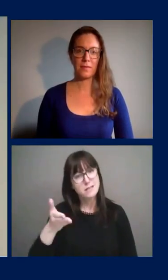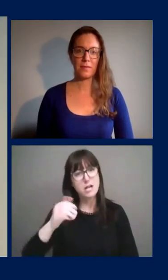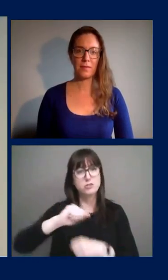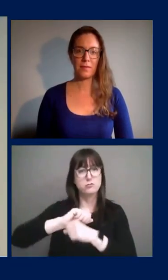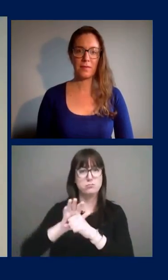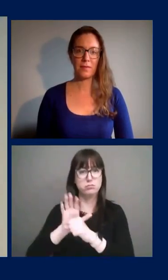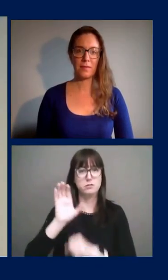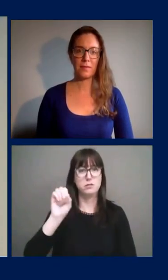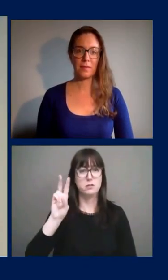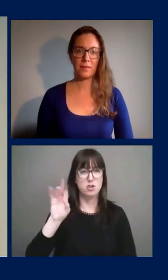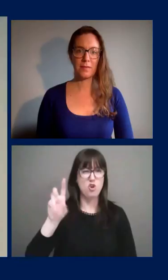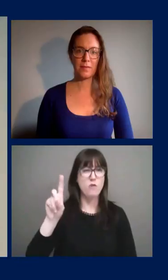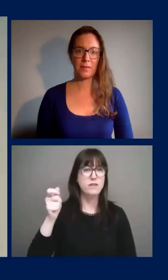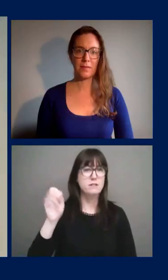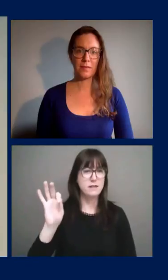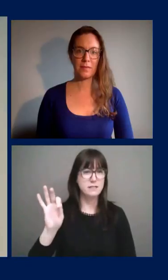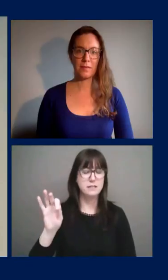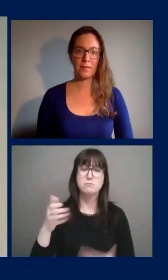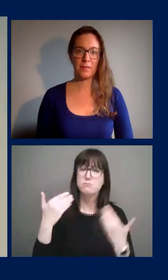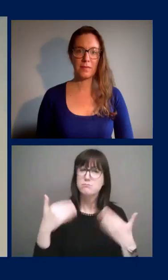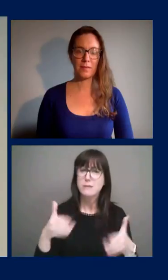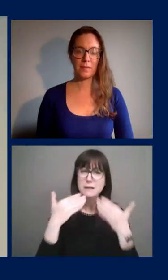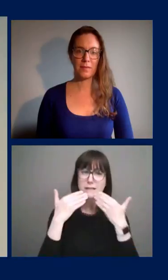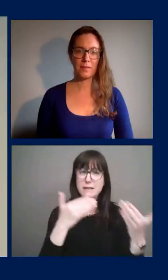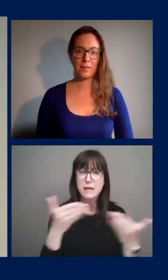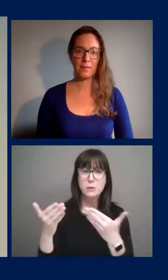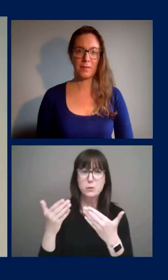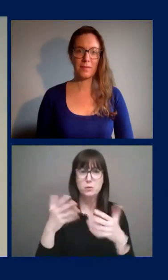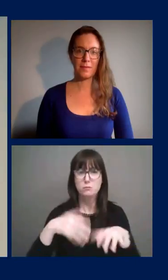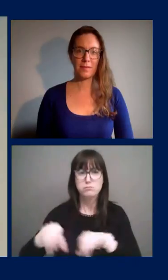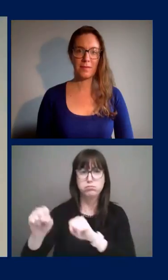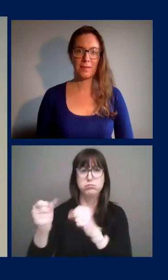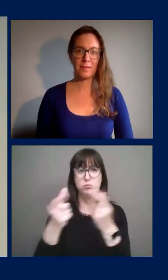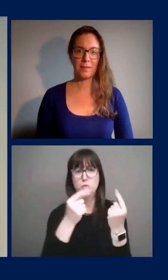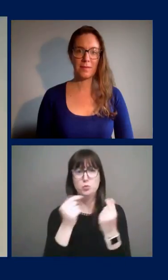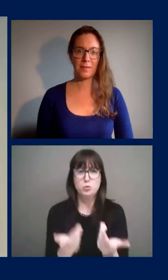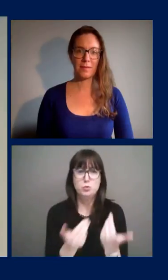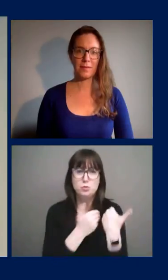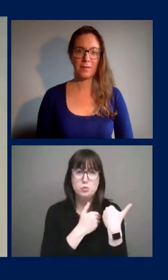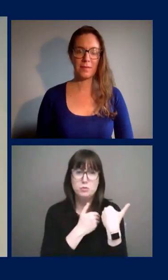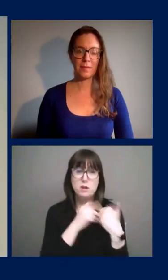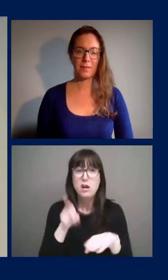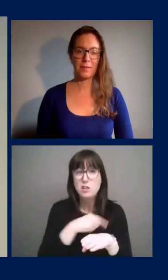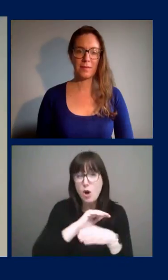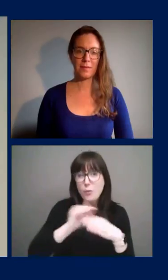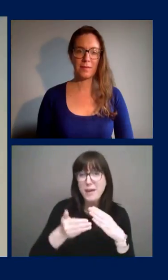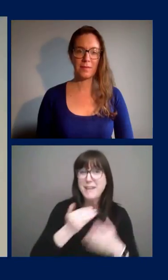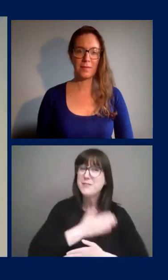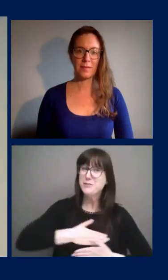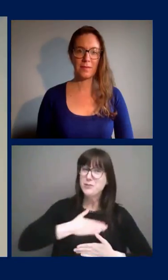community-wide response to this pandemic. Enjoy the long weekend, just two meters apart.